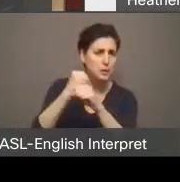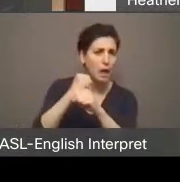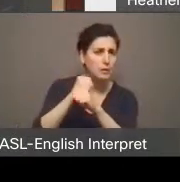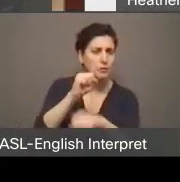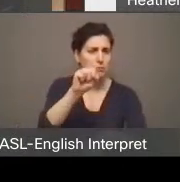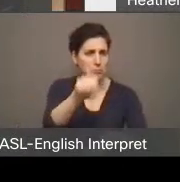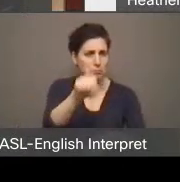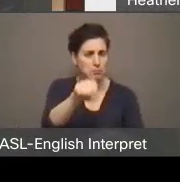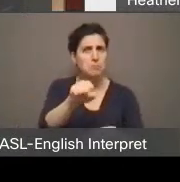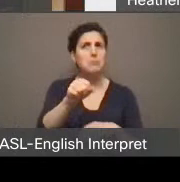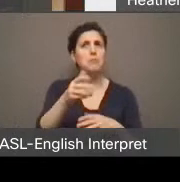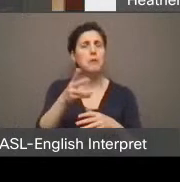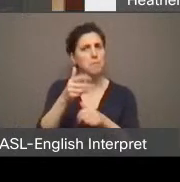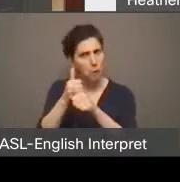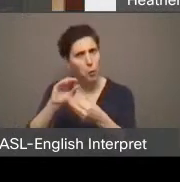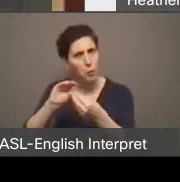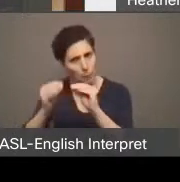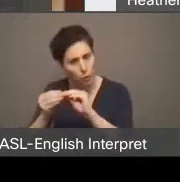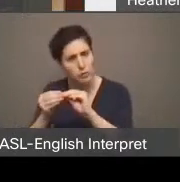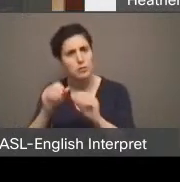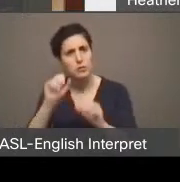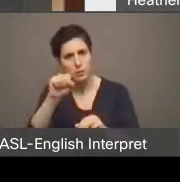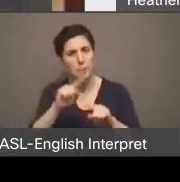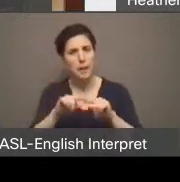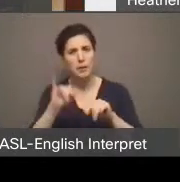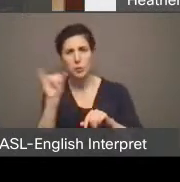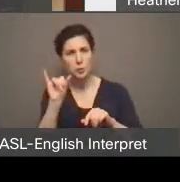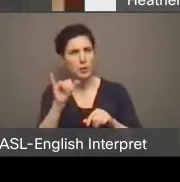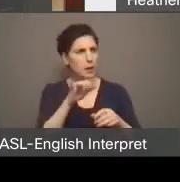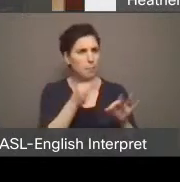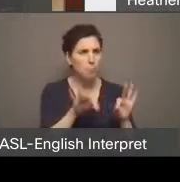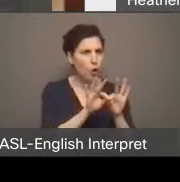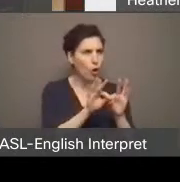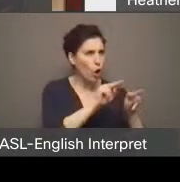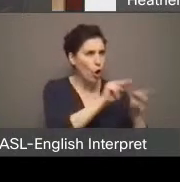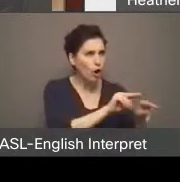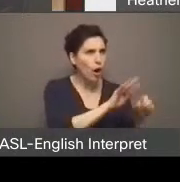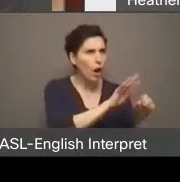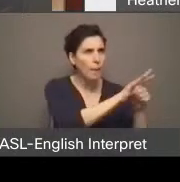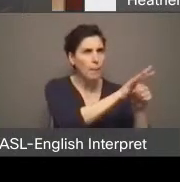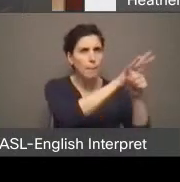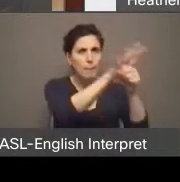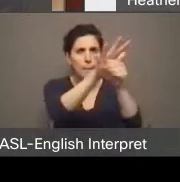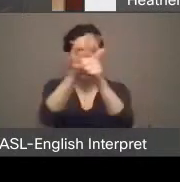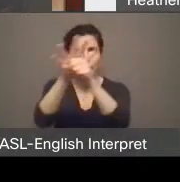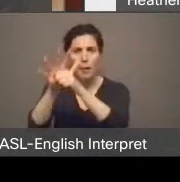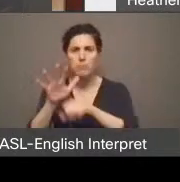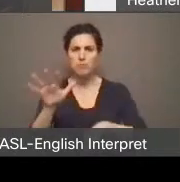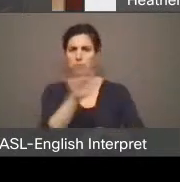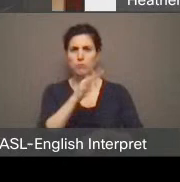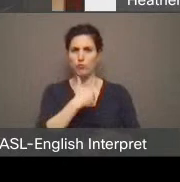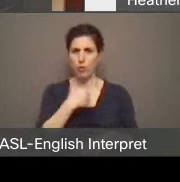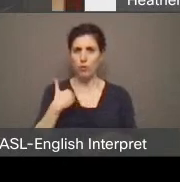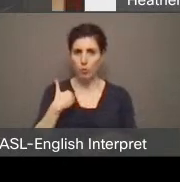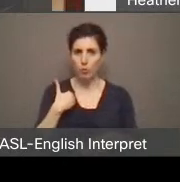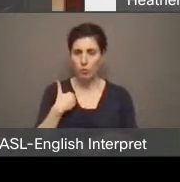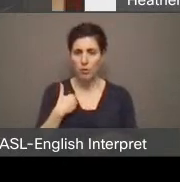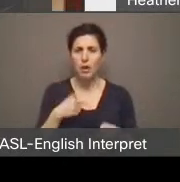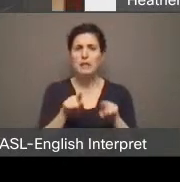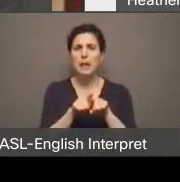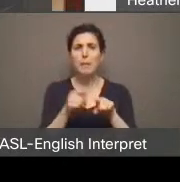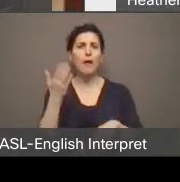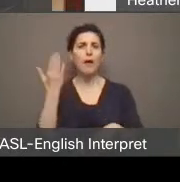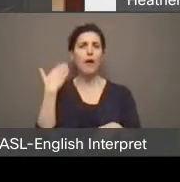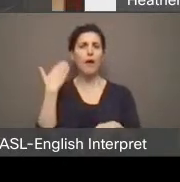The numbers don't lie. But qualitative analysis will give you a picture of what's happening on the streets. And this is the same thing that happened earlier in the